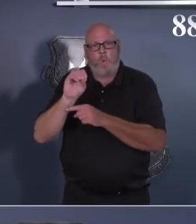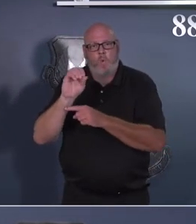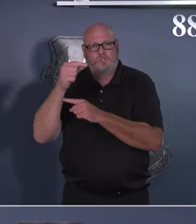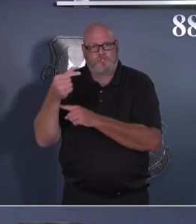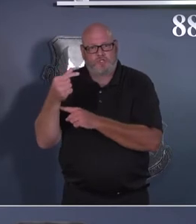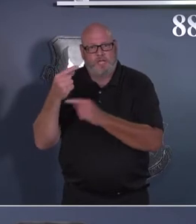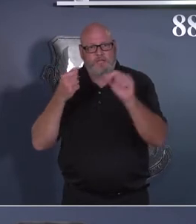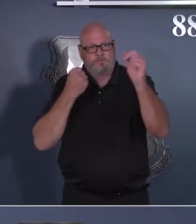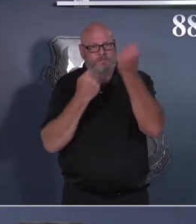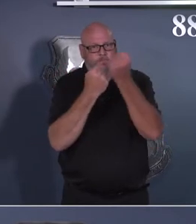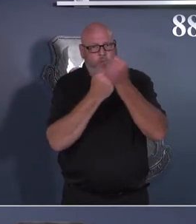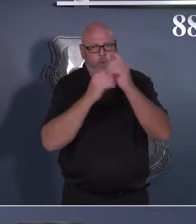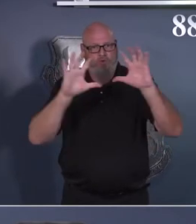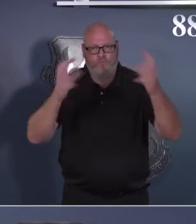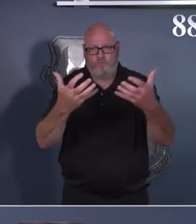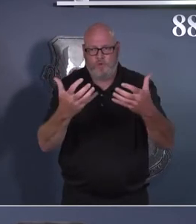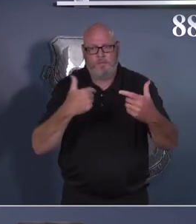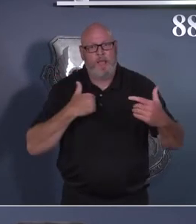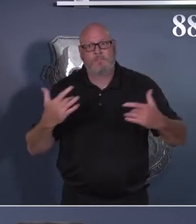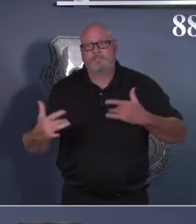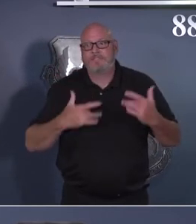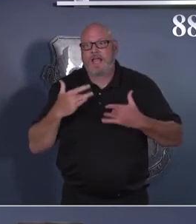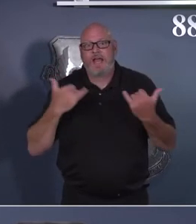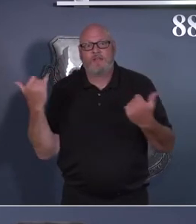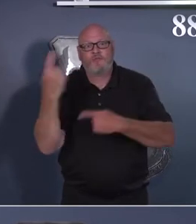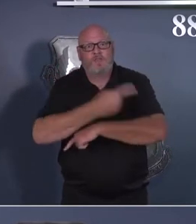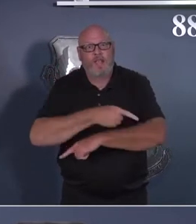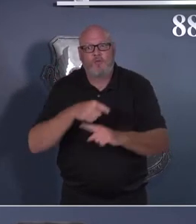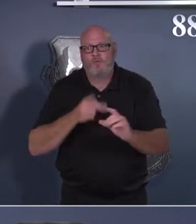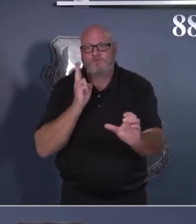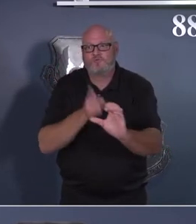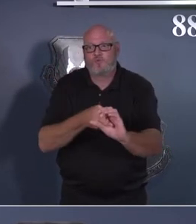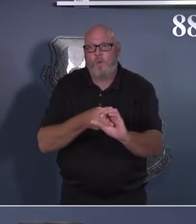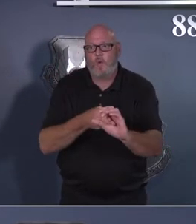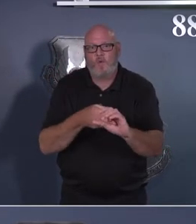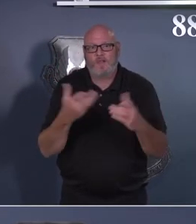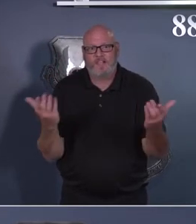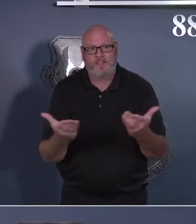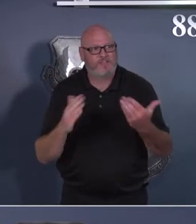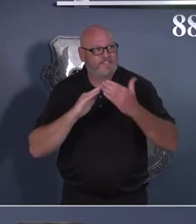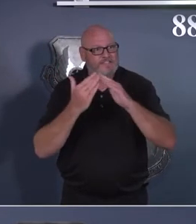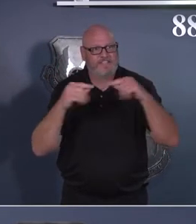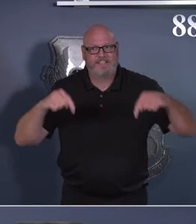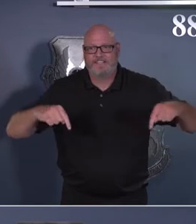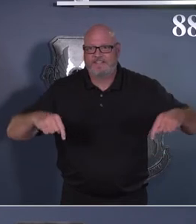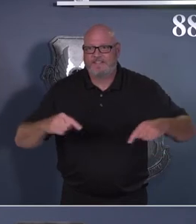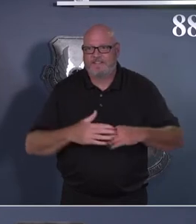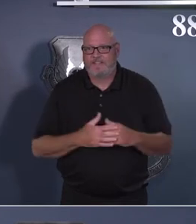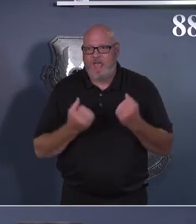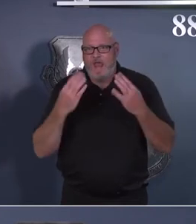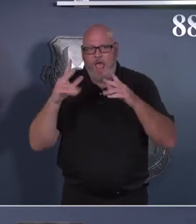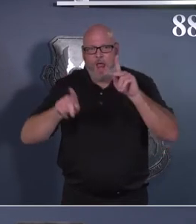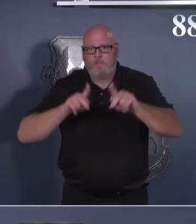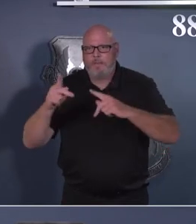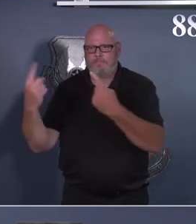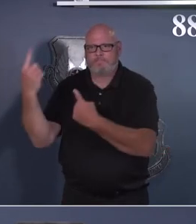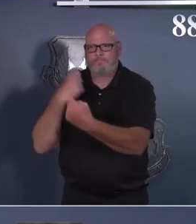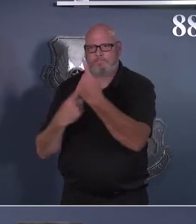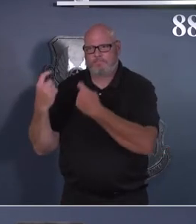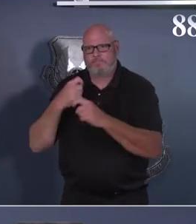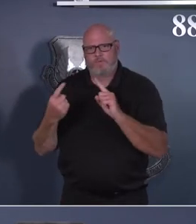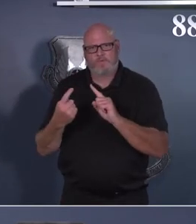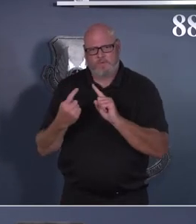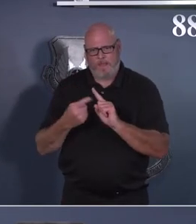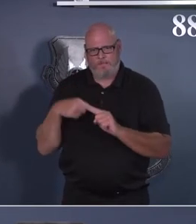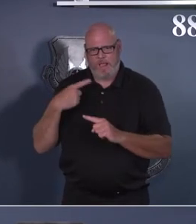and the greater Dayton area. There are lots of questions on how HPCOM Bravo will affect support services provided by the MSG.